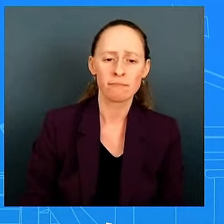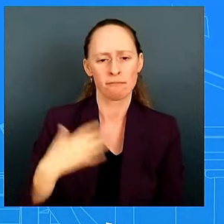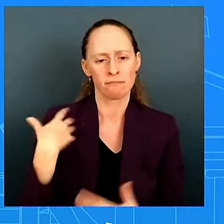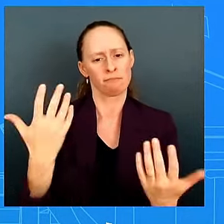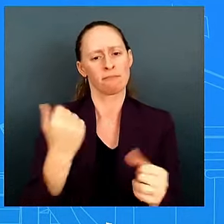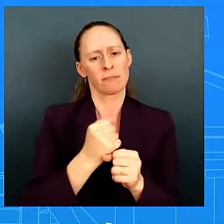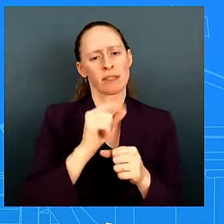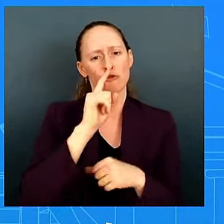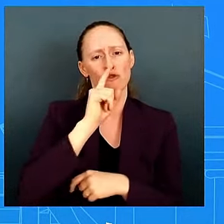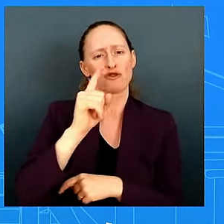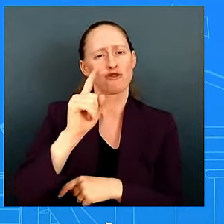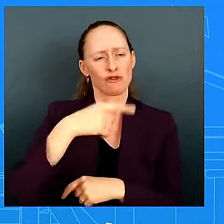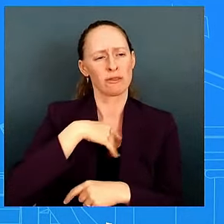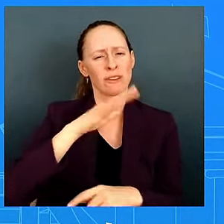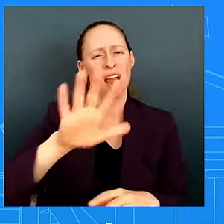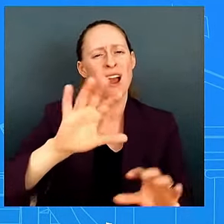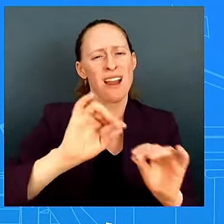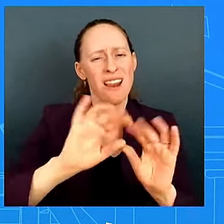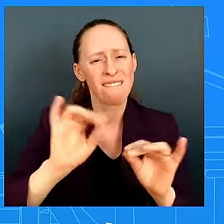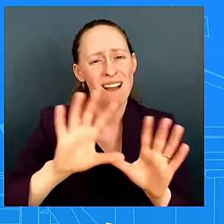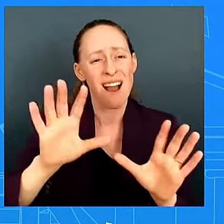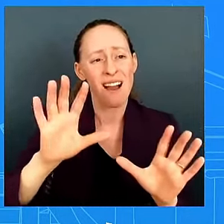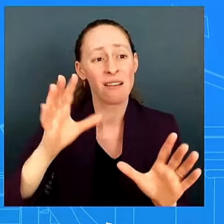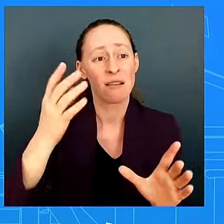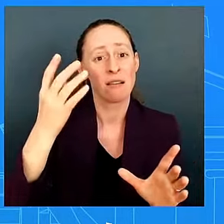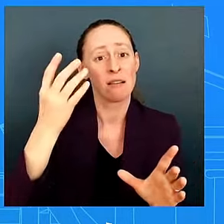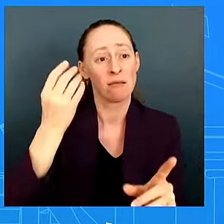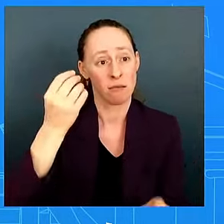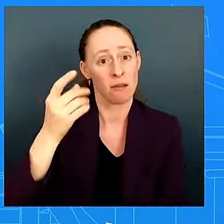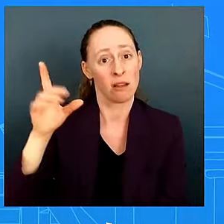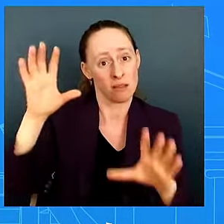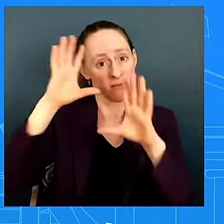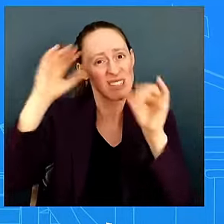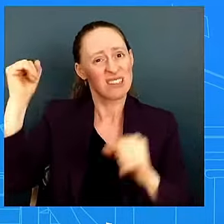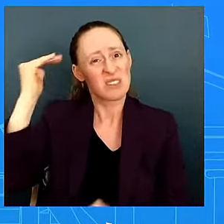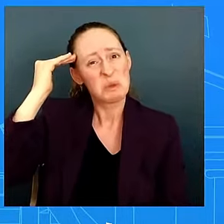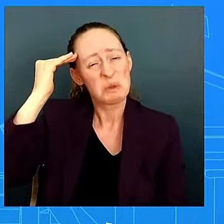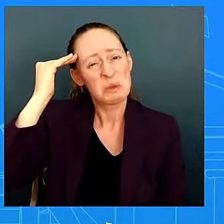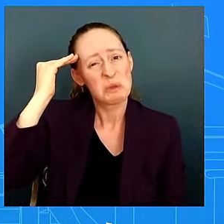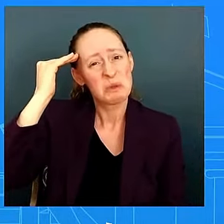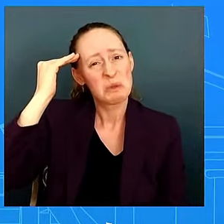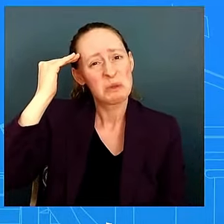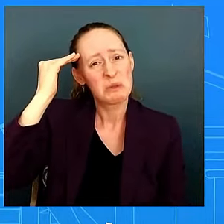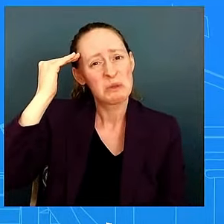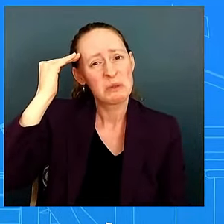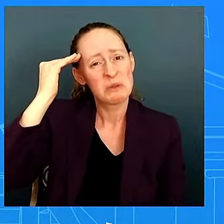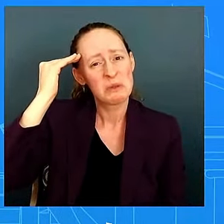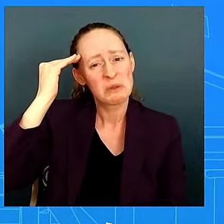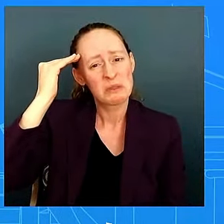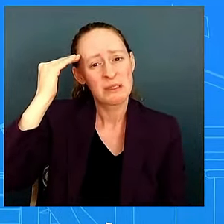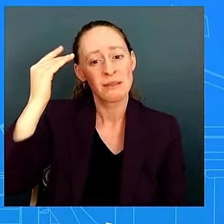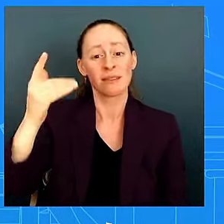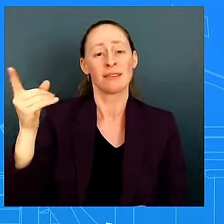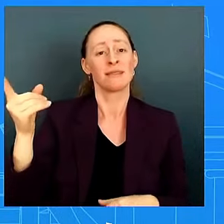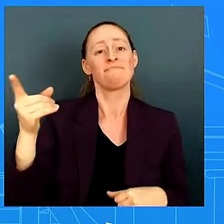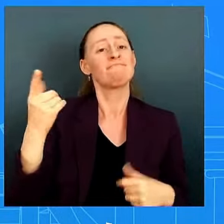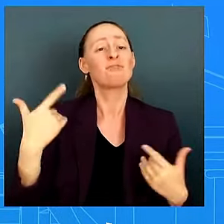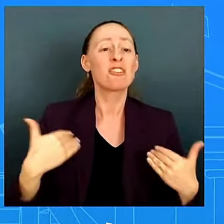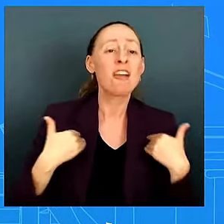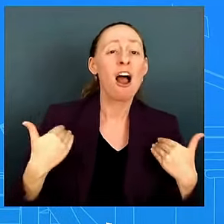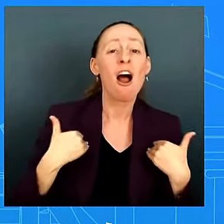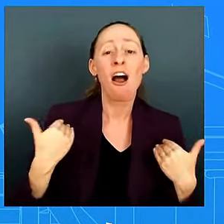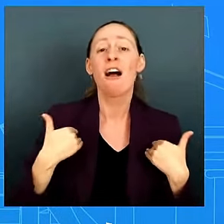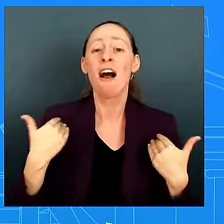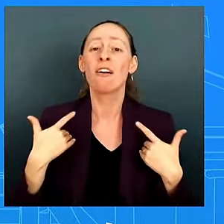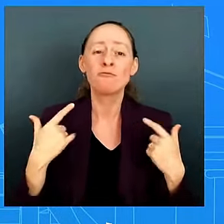realizes you know i keep saying this over and over again he said he's not as young as used to be and he he has he has addressed this over and over and